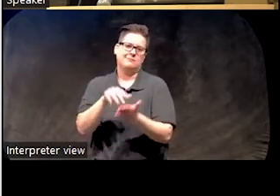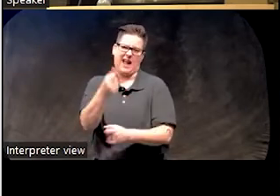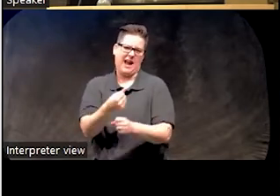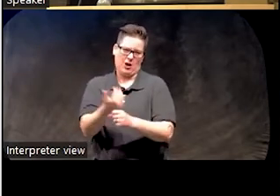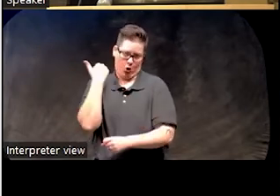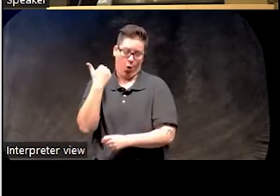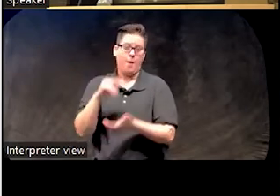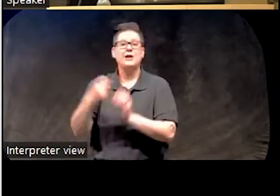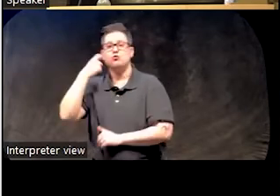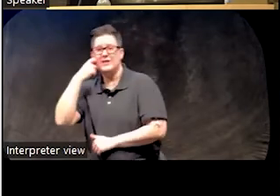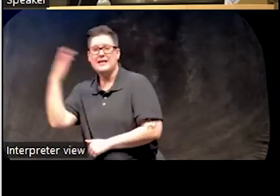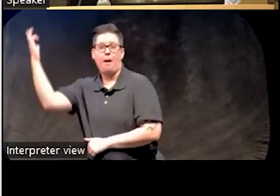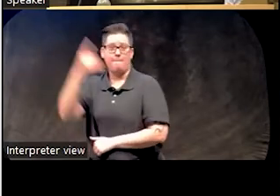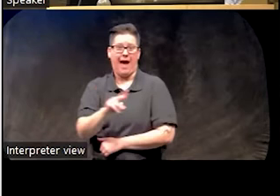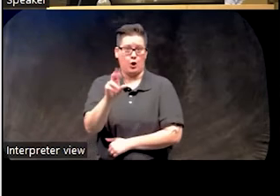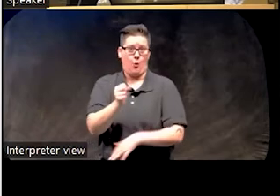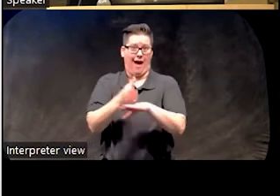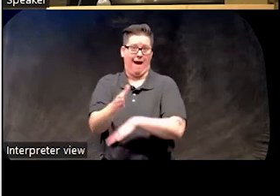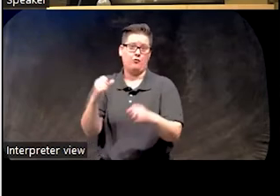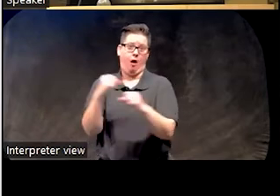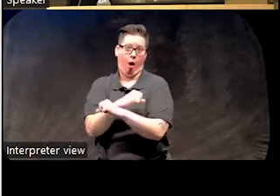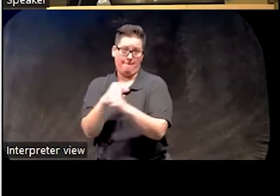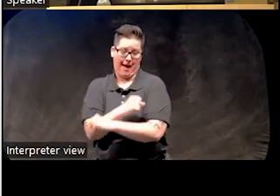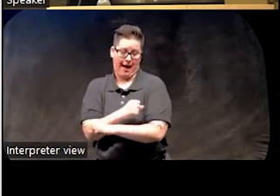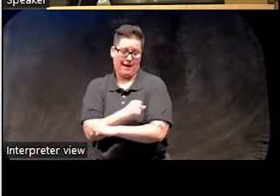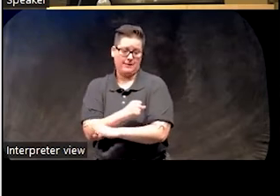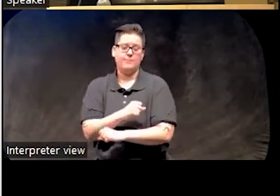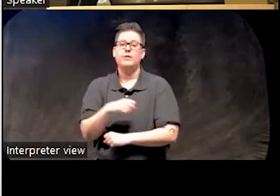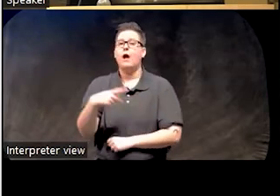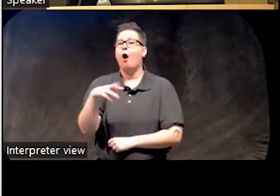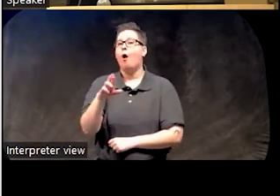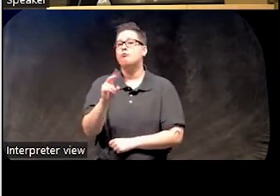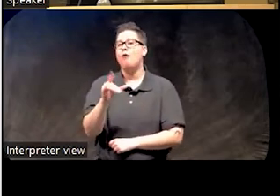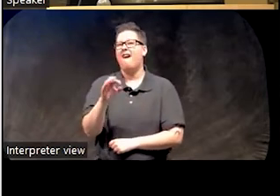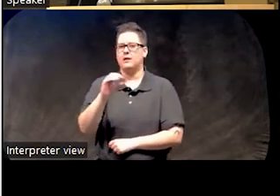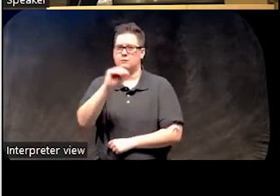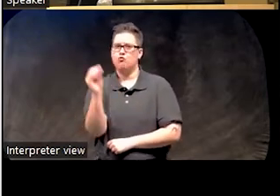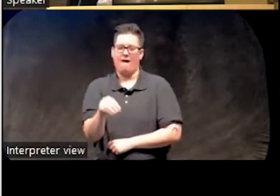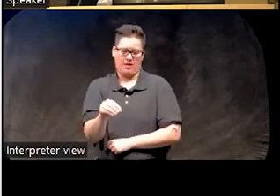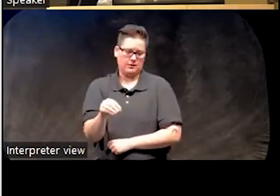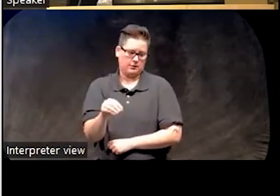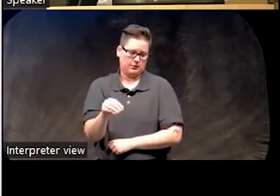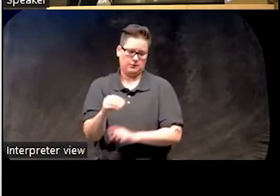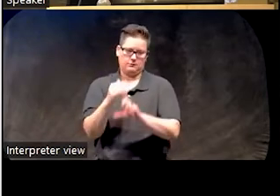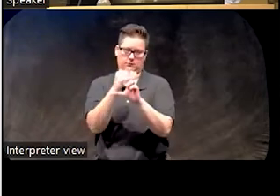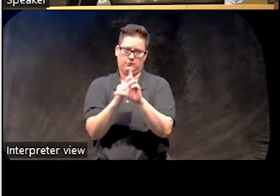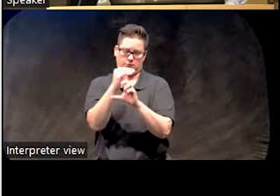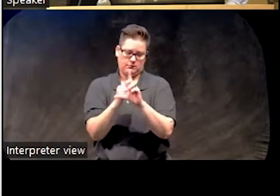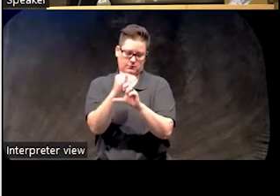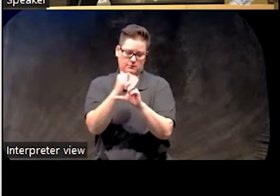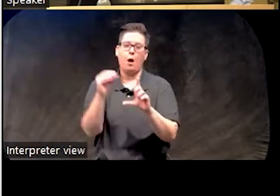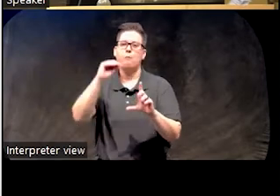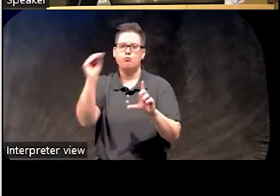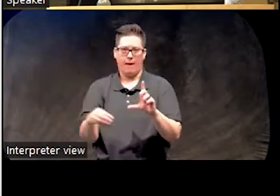a recent return from combat, that the prevalence, and we're looking at prevalence rates on the vertical axis,